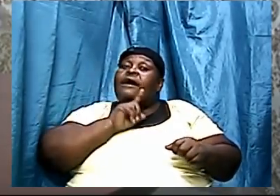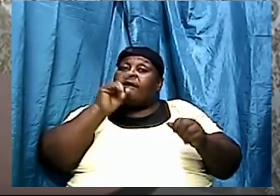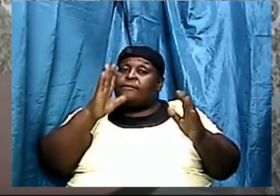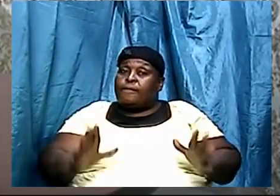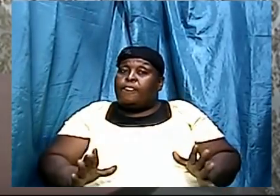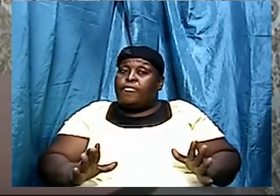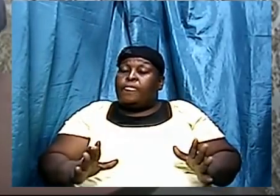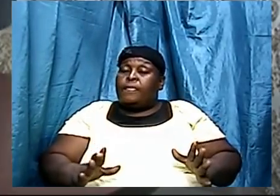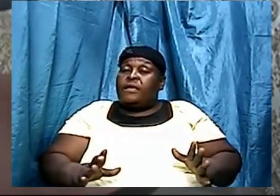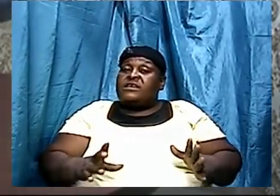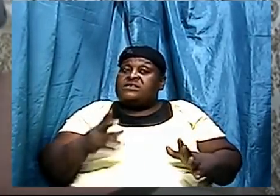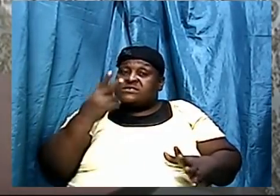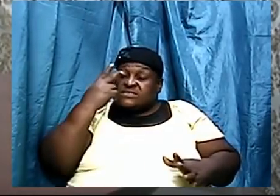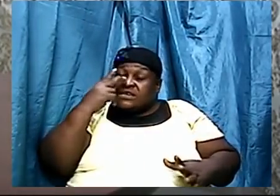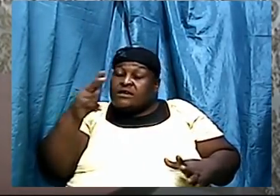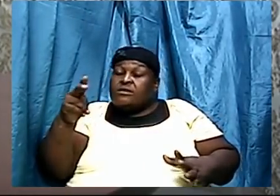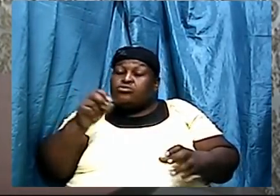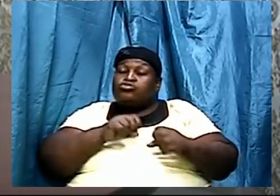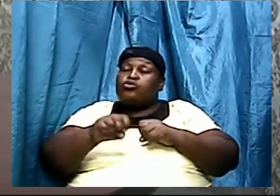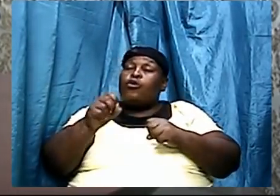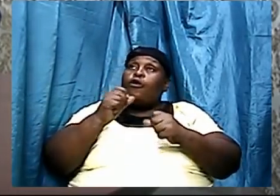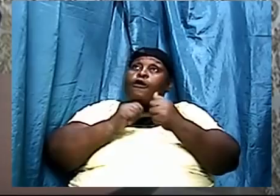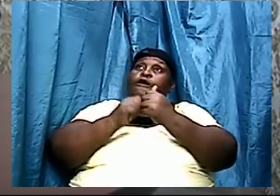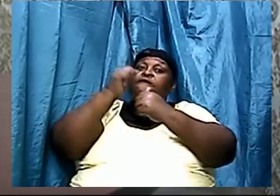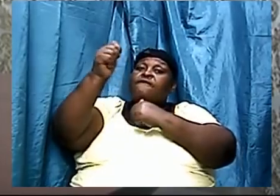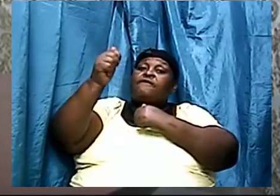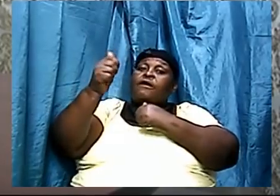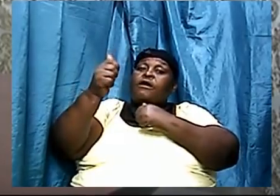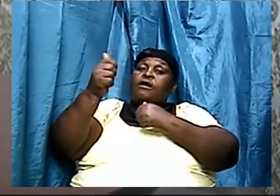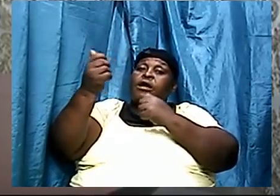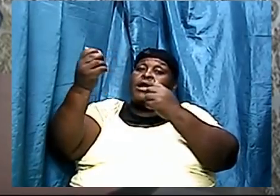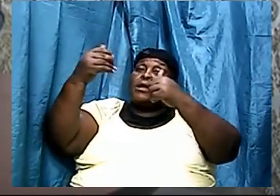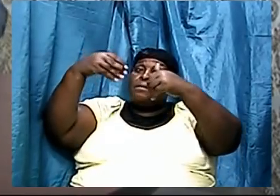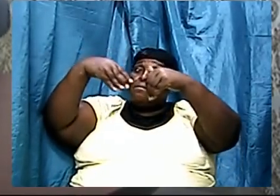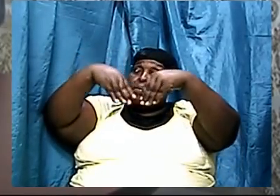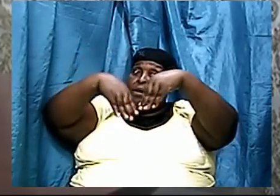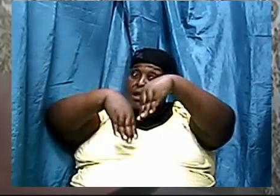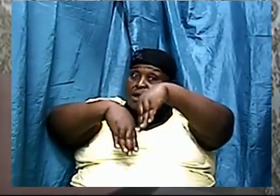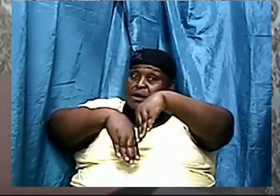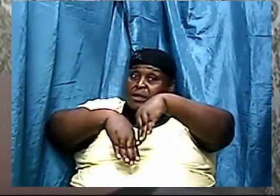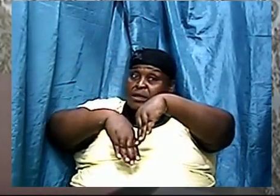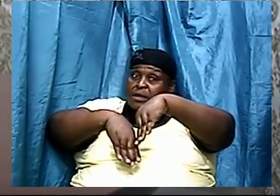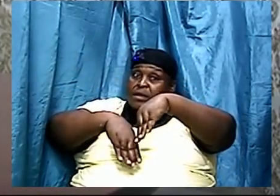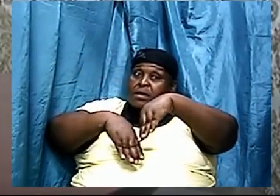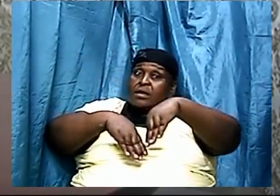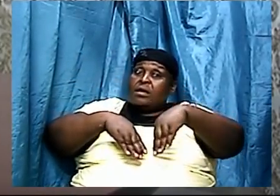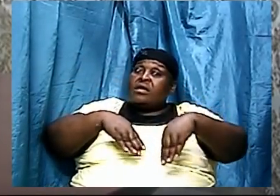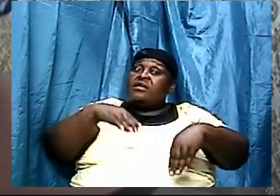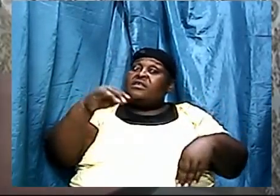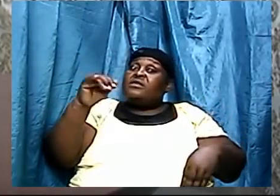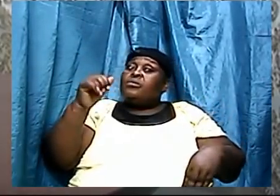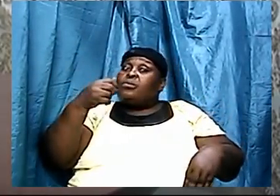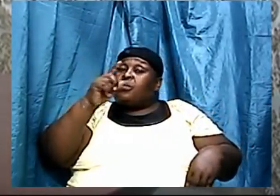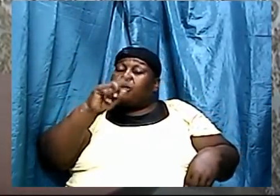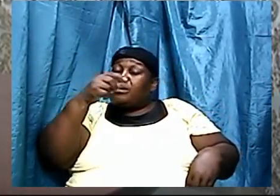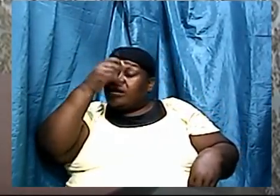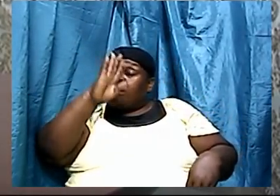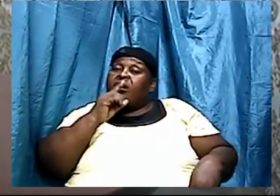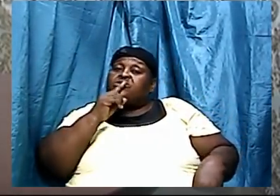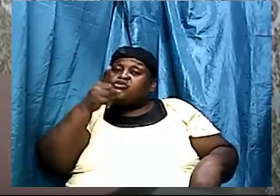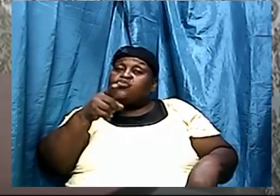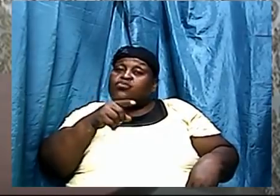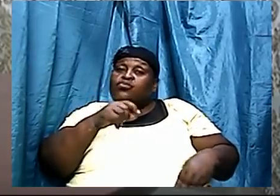biology where God was true and man was wrong we have seen it in astronomy where God was true